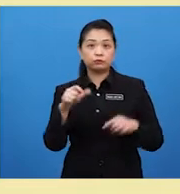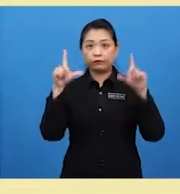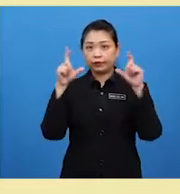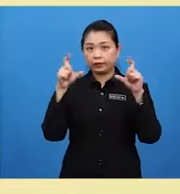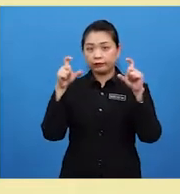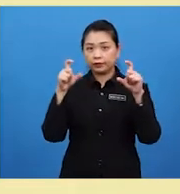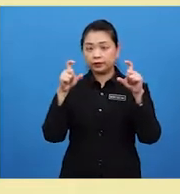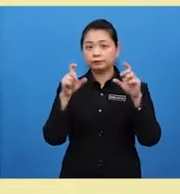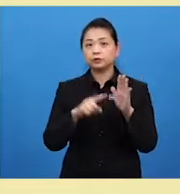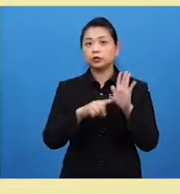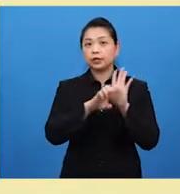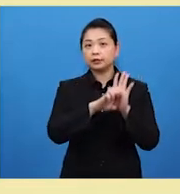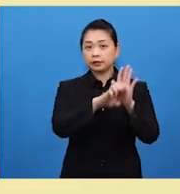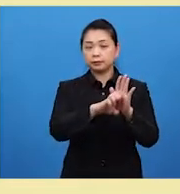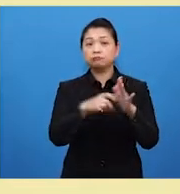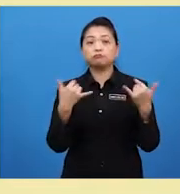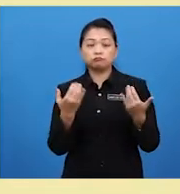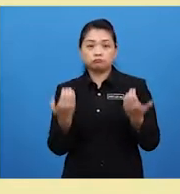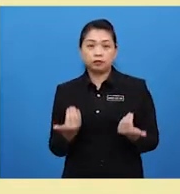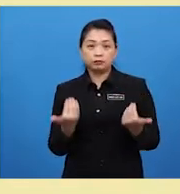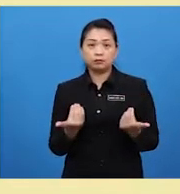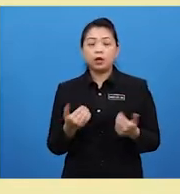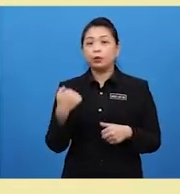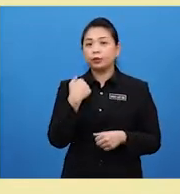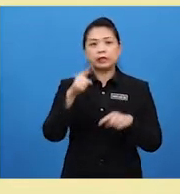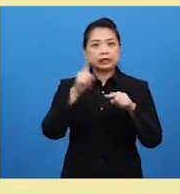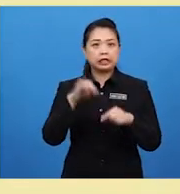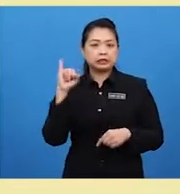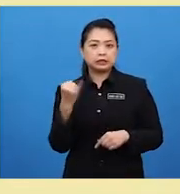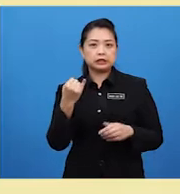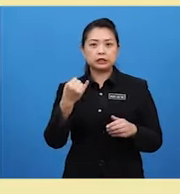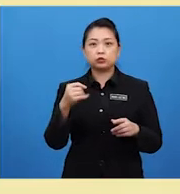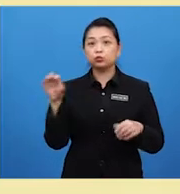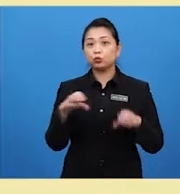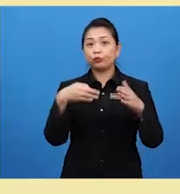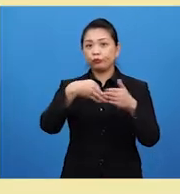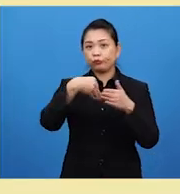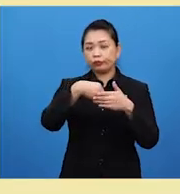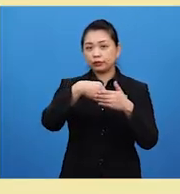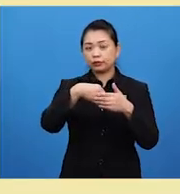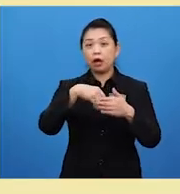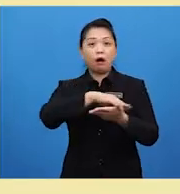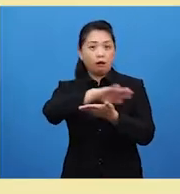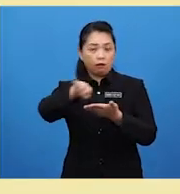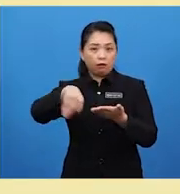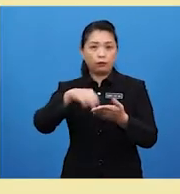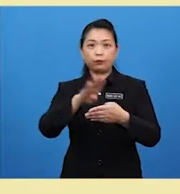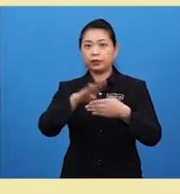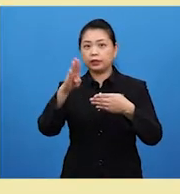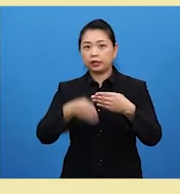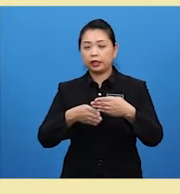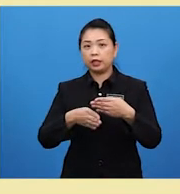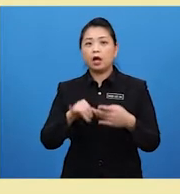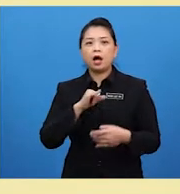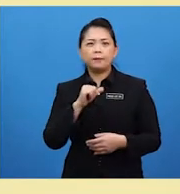exhibition on at the moment We can't just do football stuff all weekend I'm not